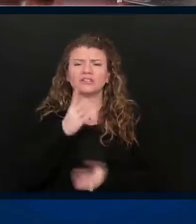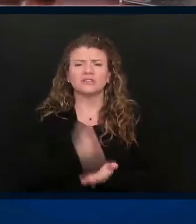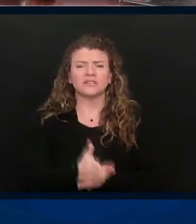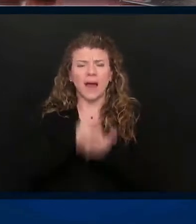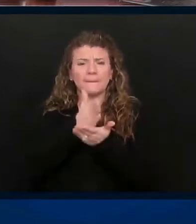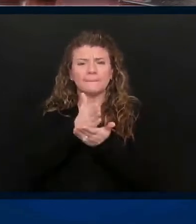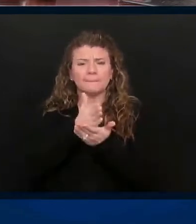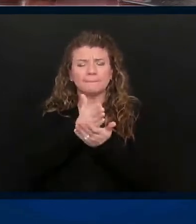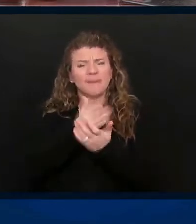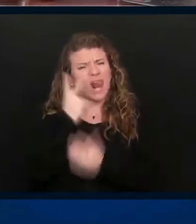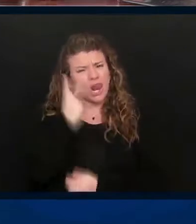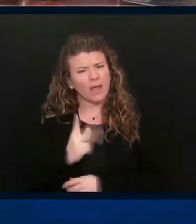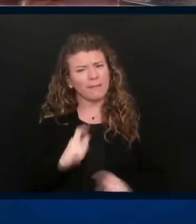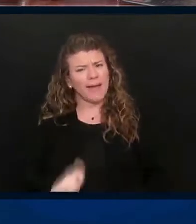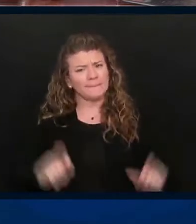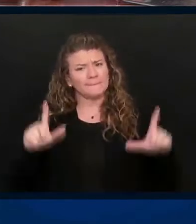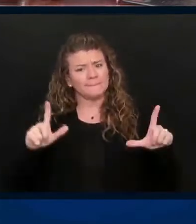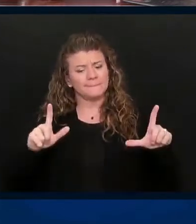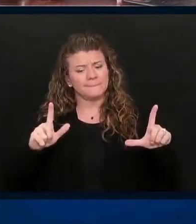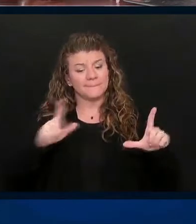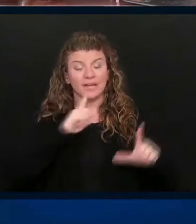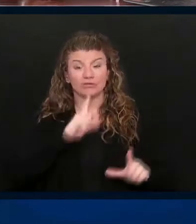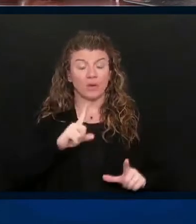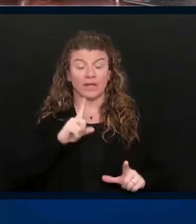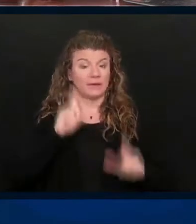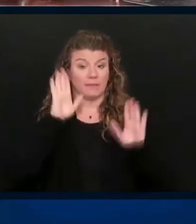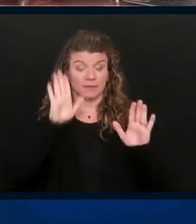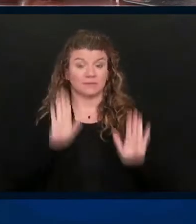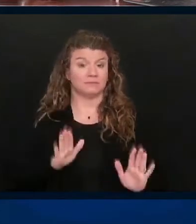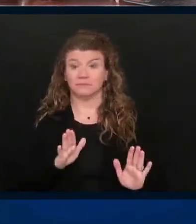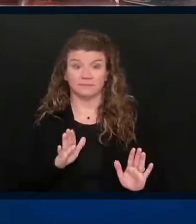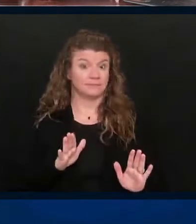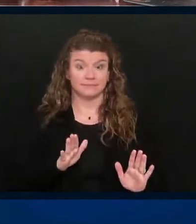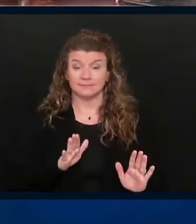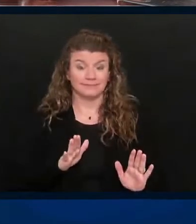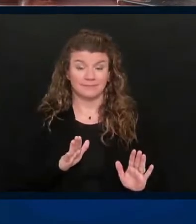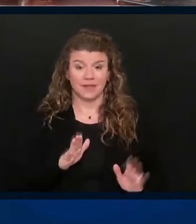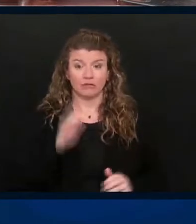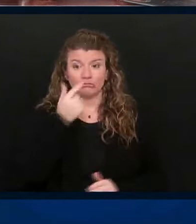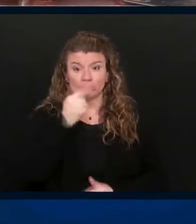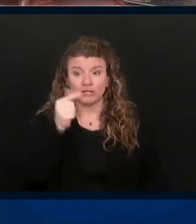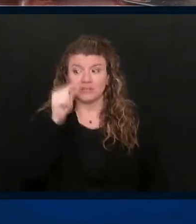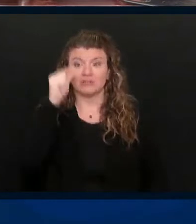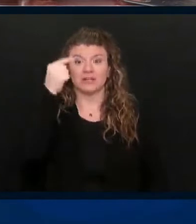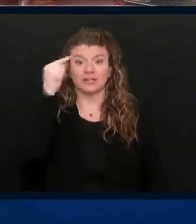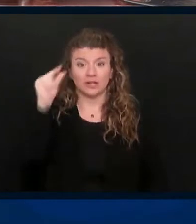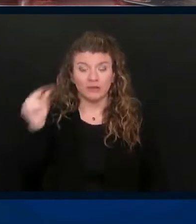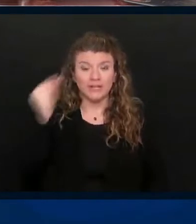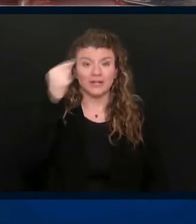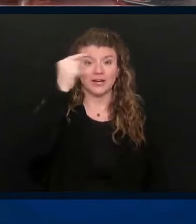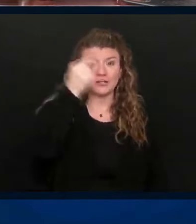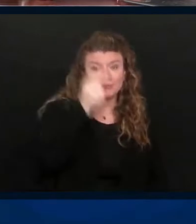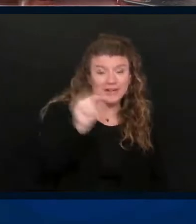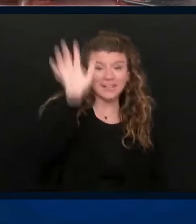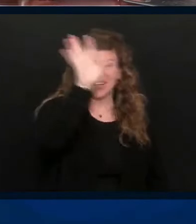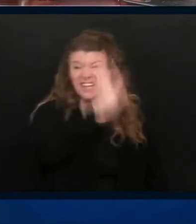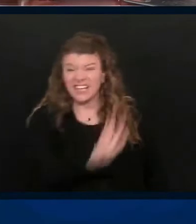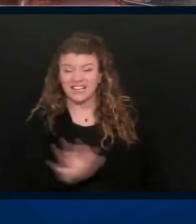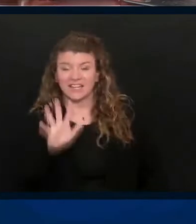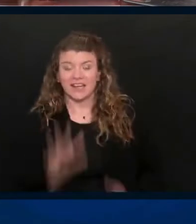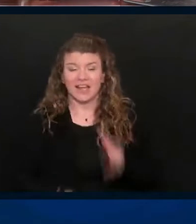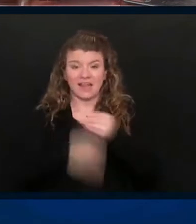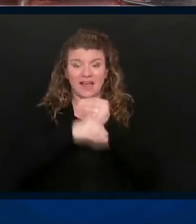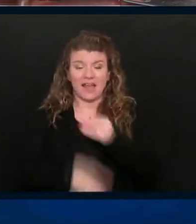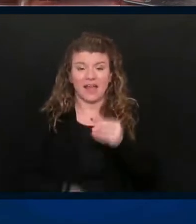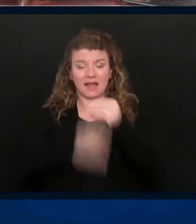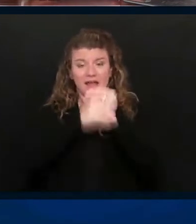that map and everything, it is unbelievable. We're getting greener and greener and greener every day and